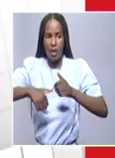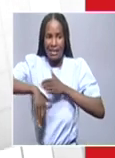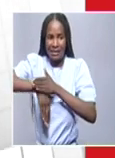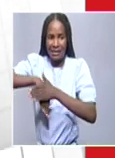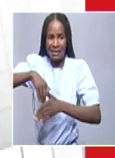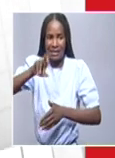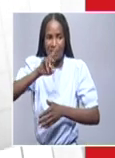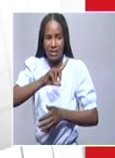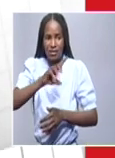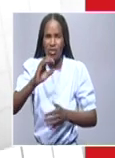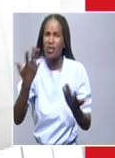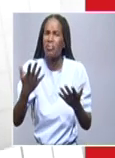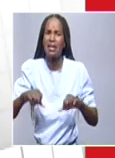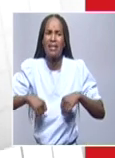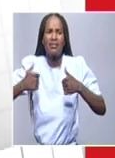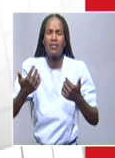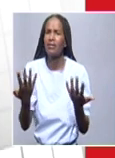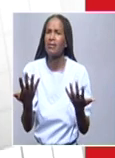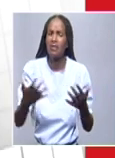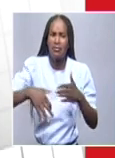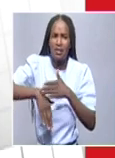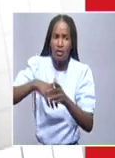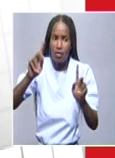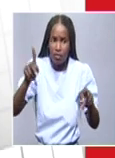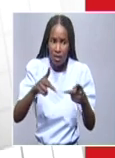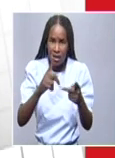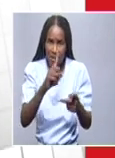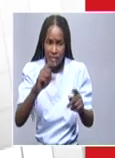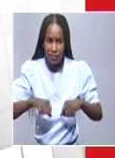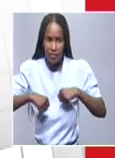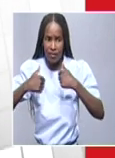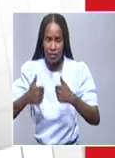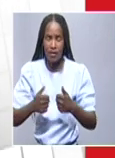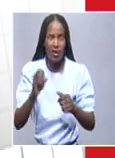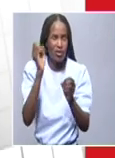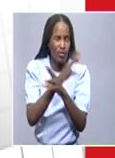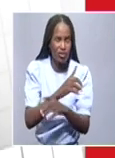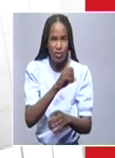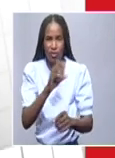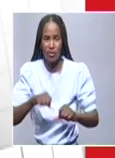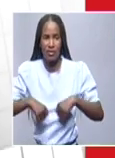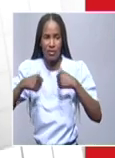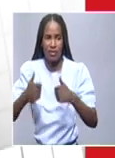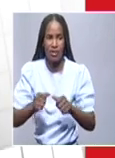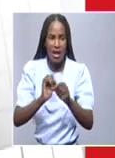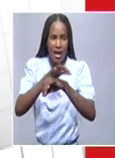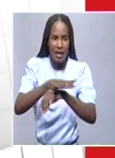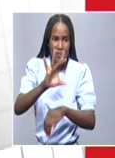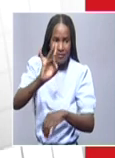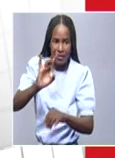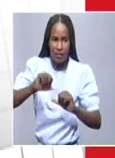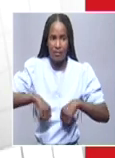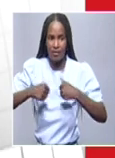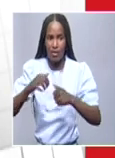and they are distributed as follows. Karas region, 11. Oshikoto, 10. Hardup, 8.